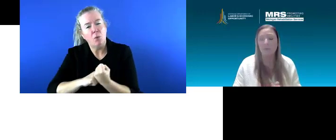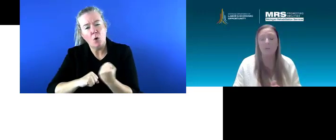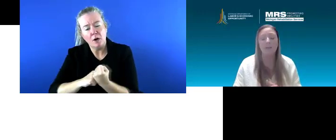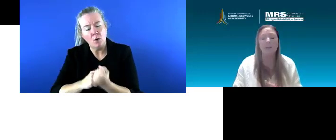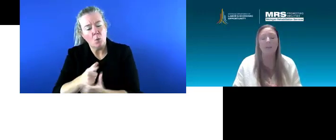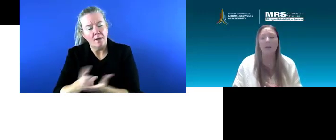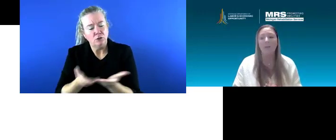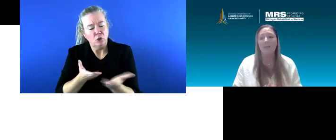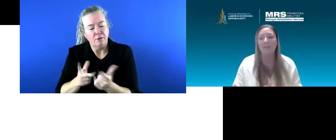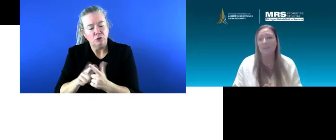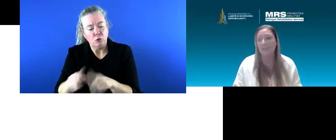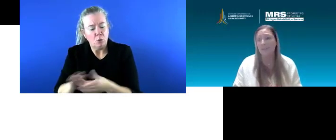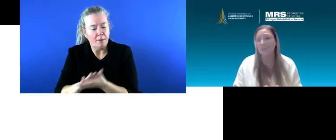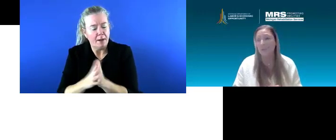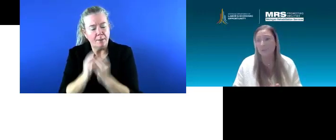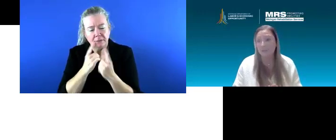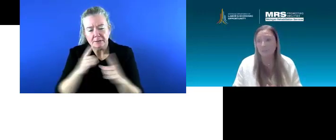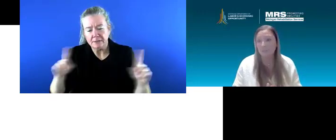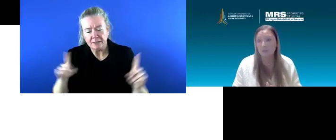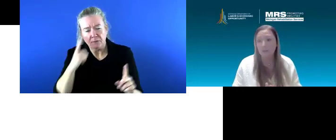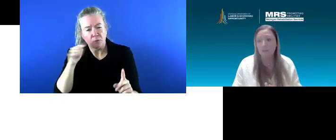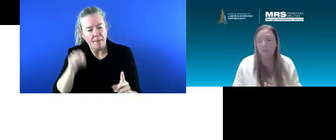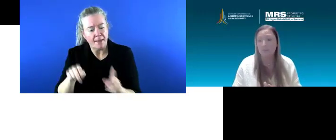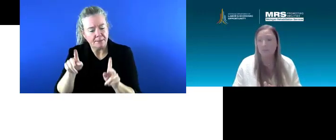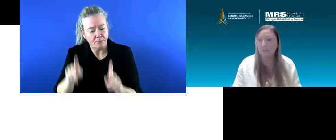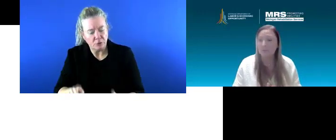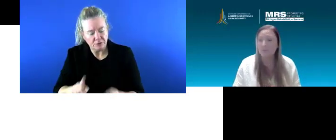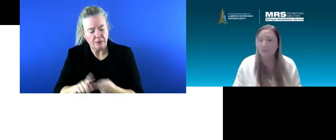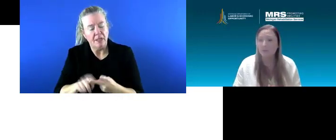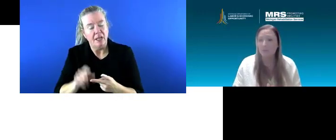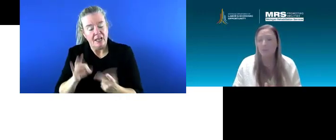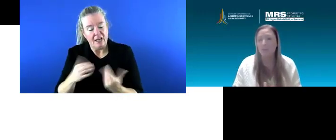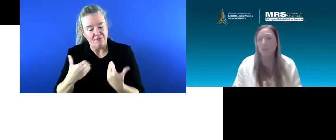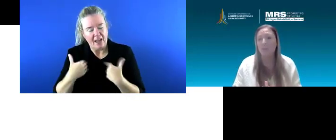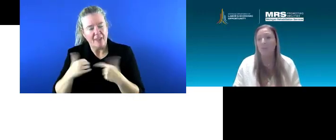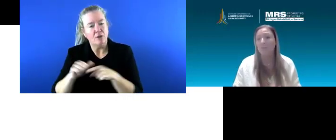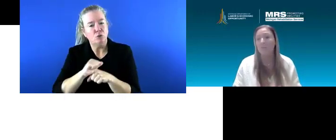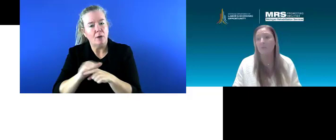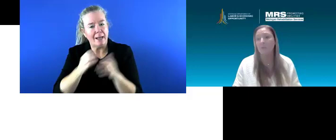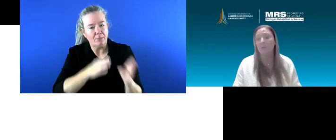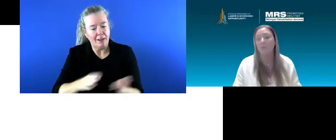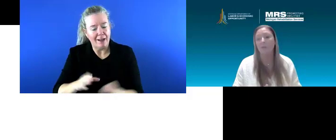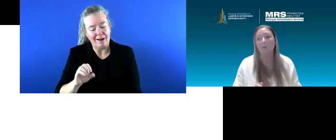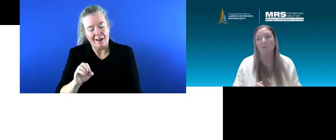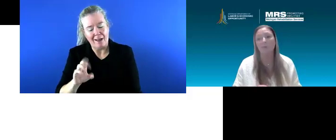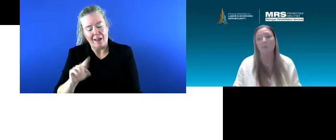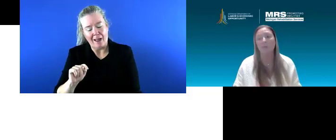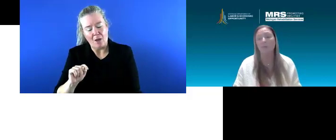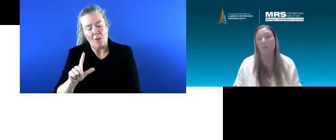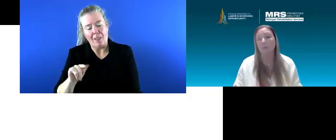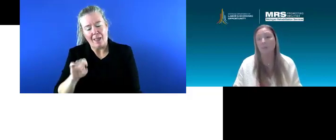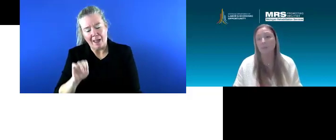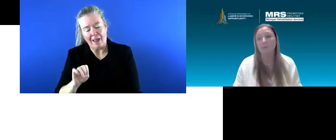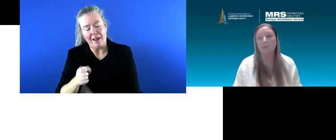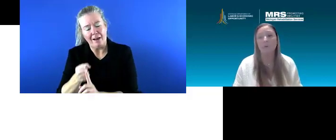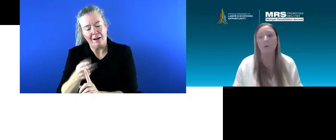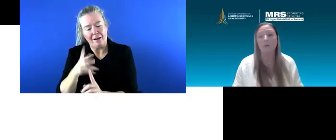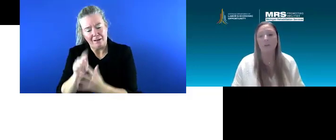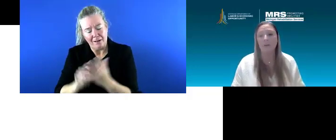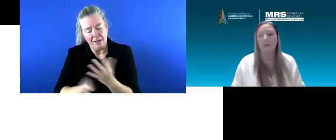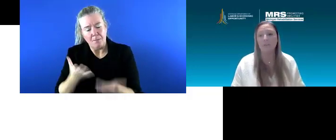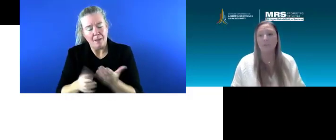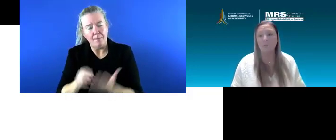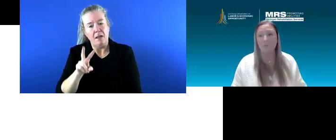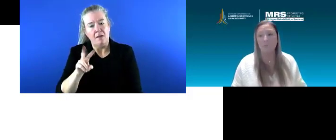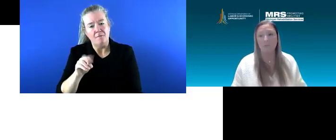successful. Outlining that training plan. If there is a training plan, if there it's going, you know, to a vocational school,